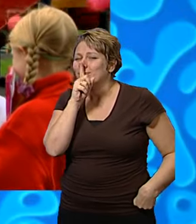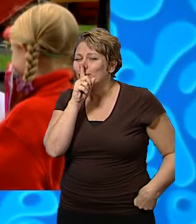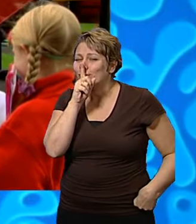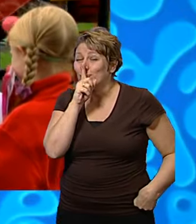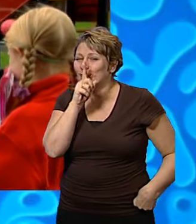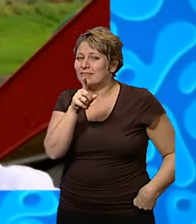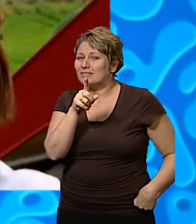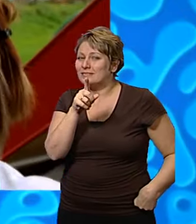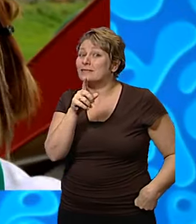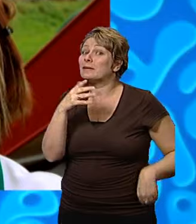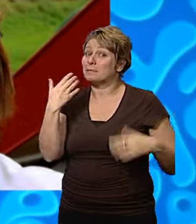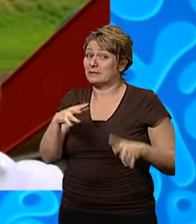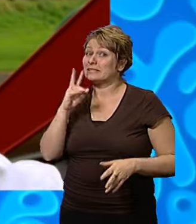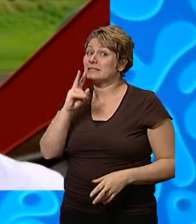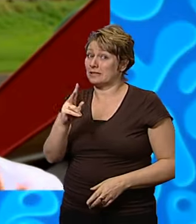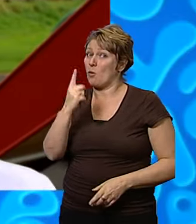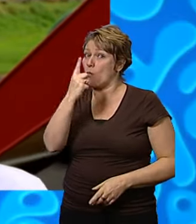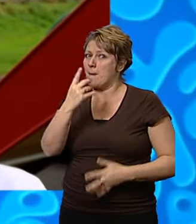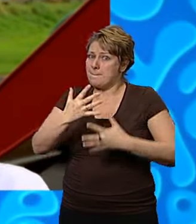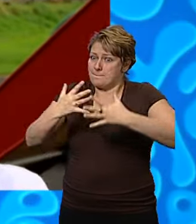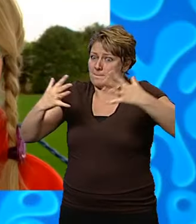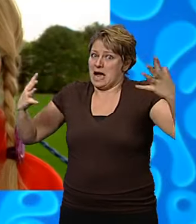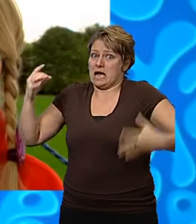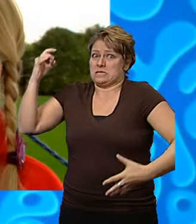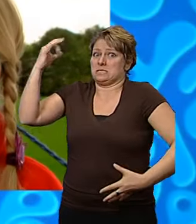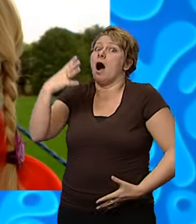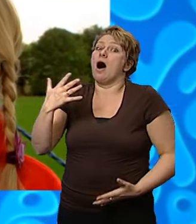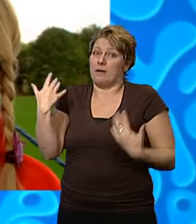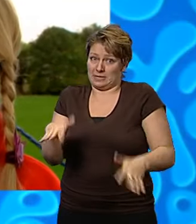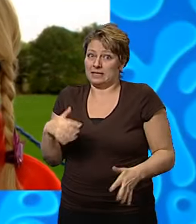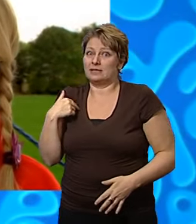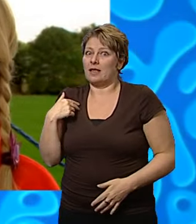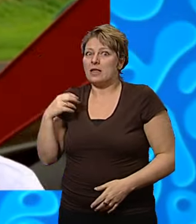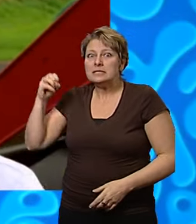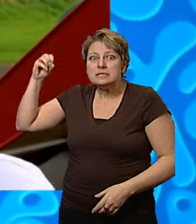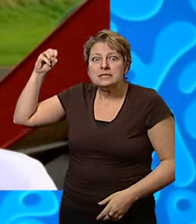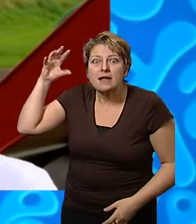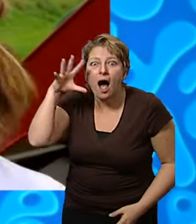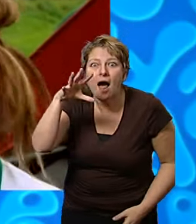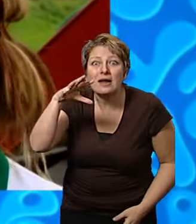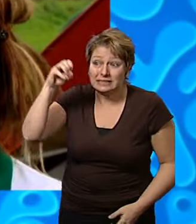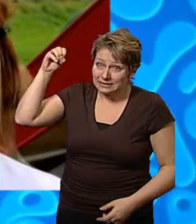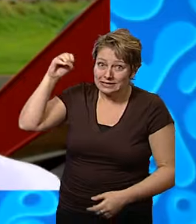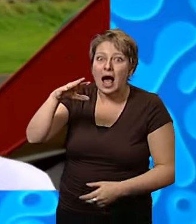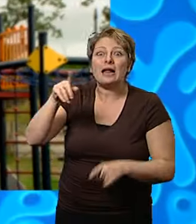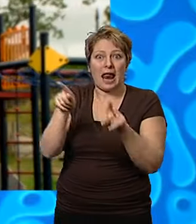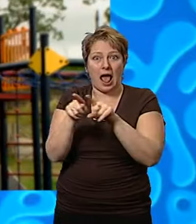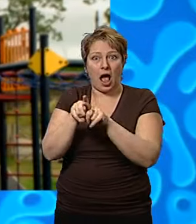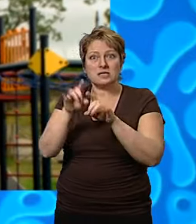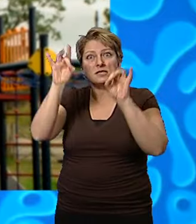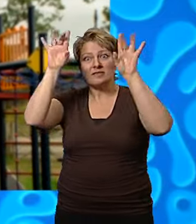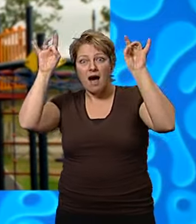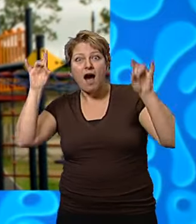secret? We did see one big star today. It's the sun. The sun is a star.